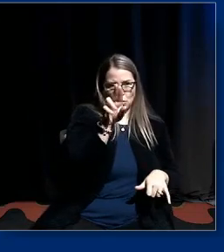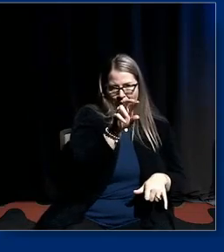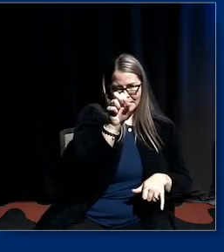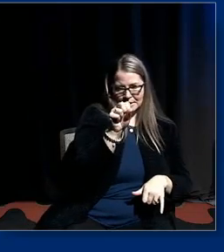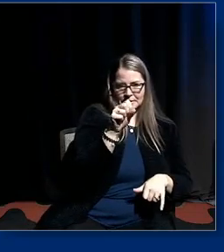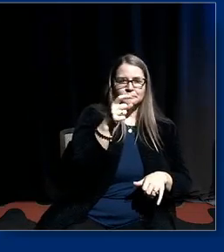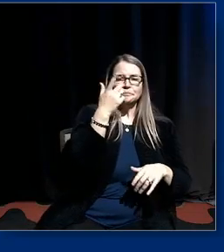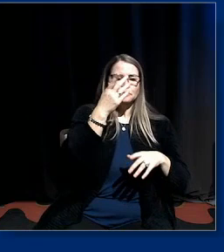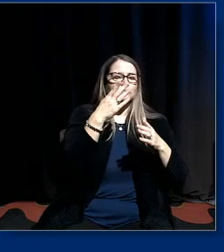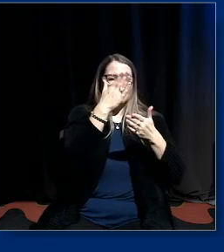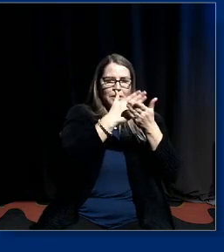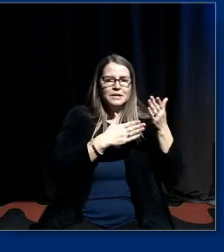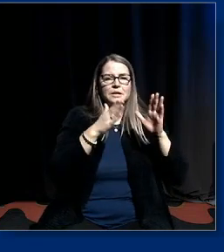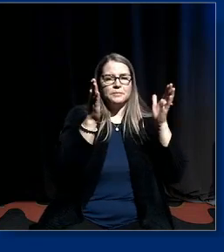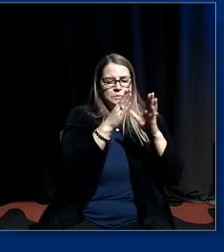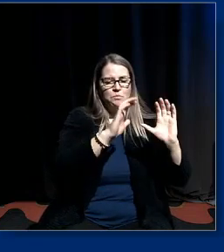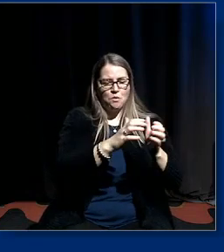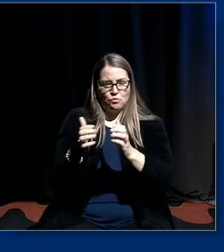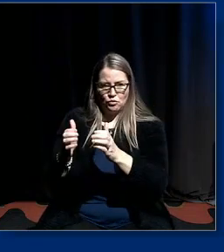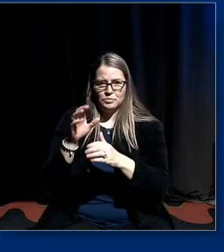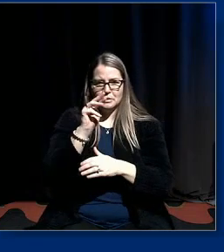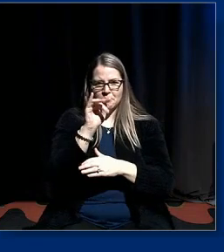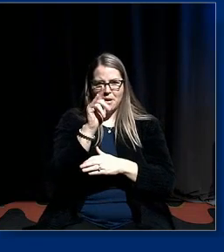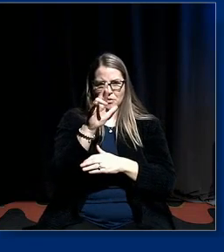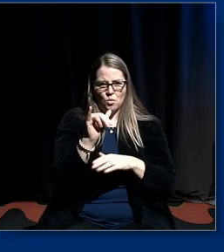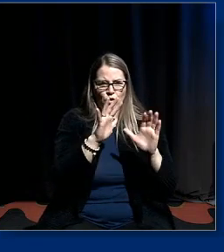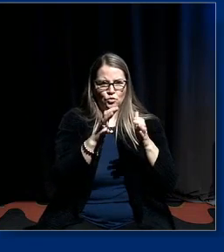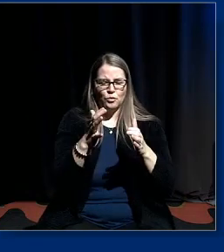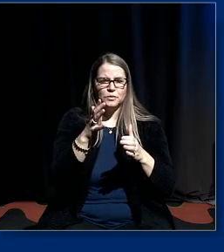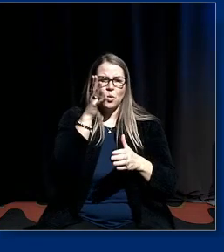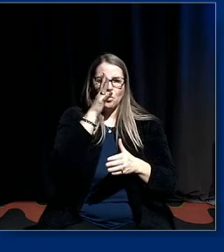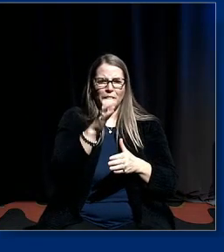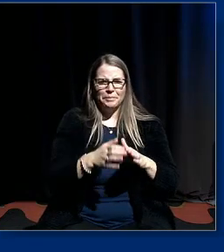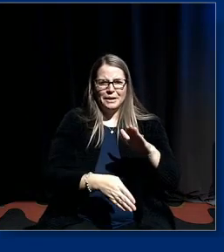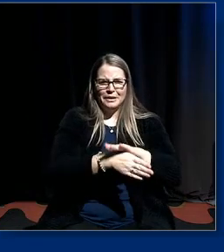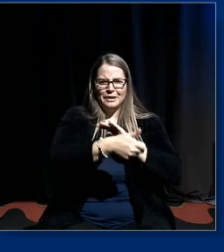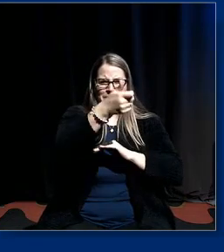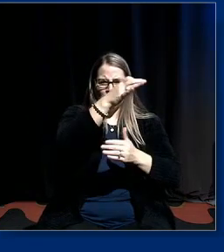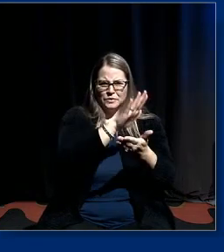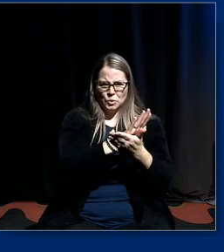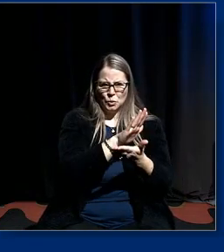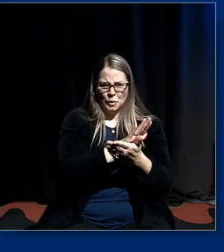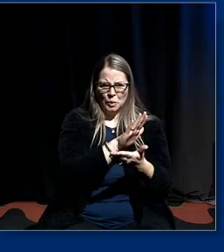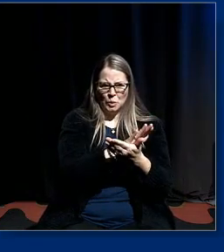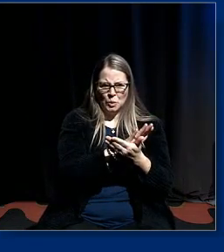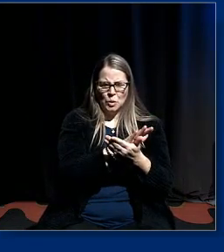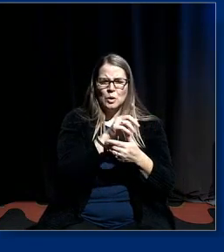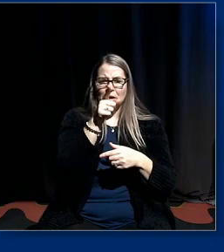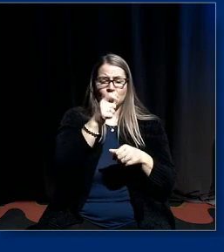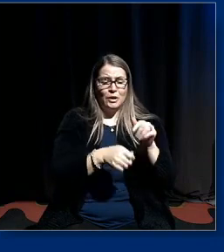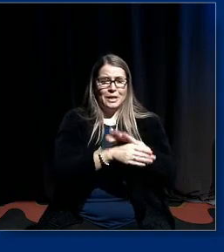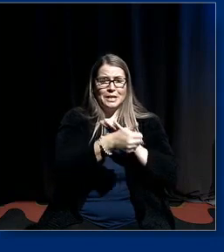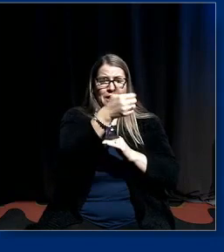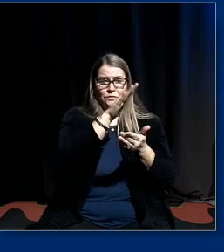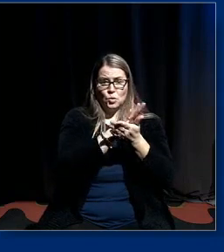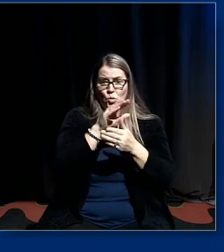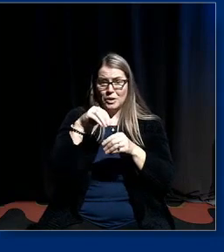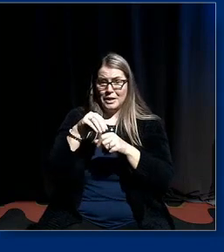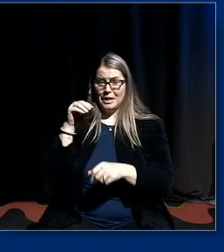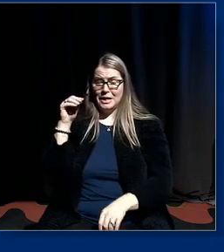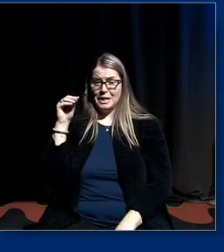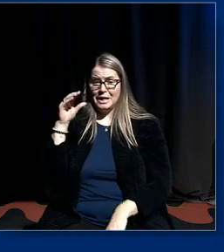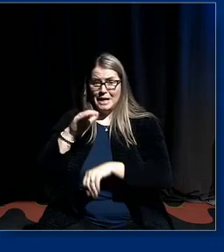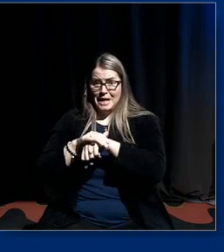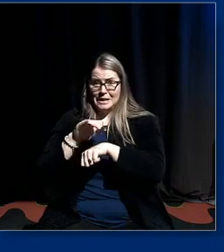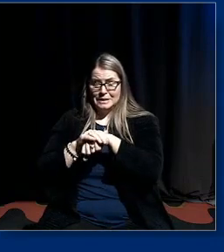minoritized groups are much more likely to be expelled from school and when you're expelled in england you rarely get back into